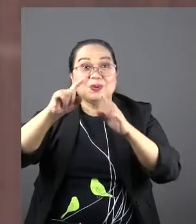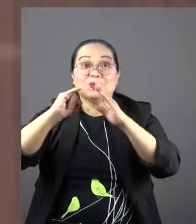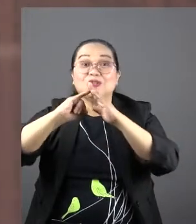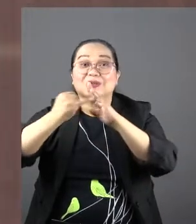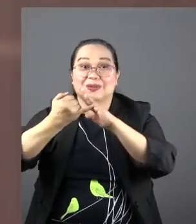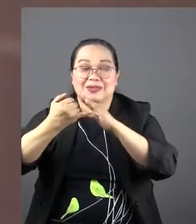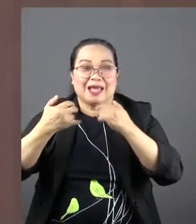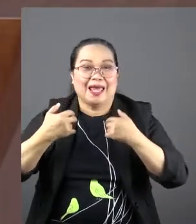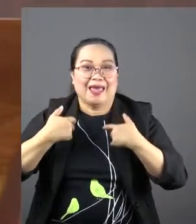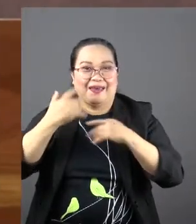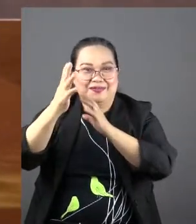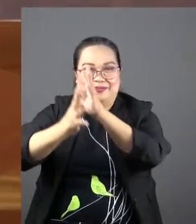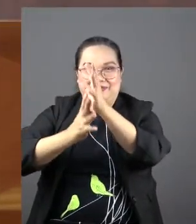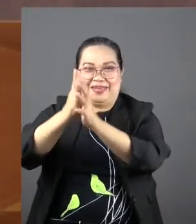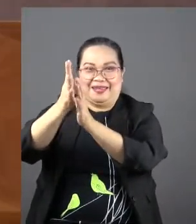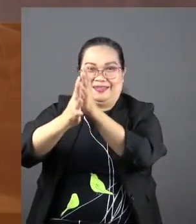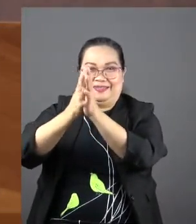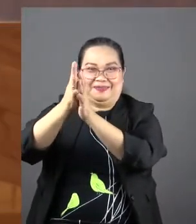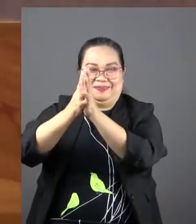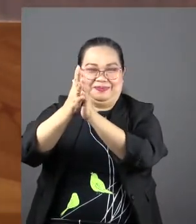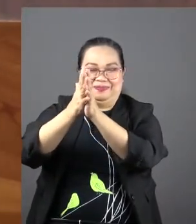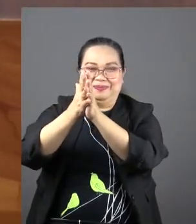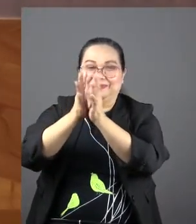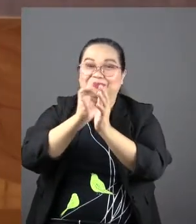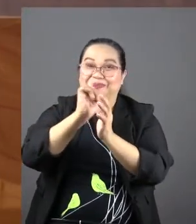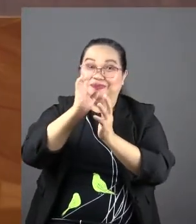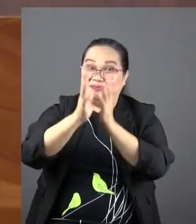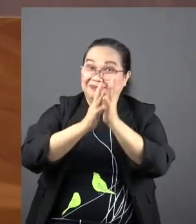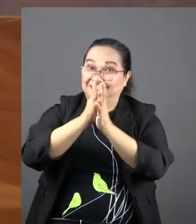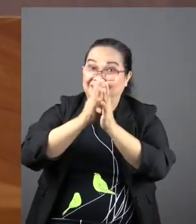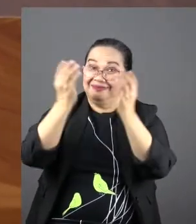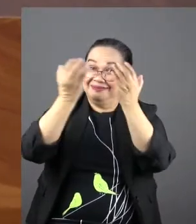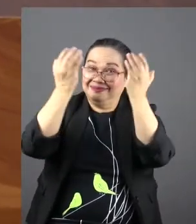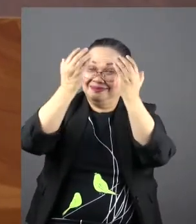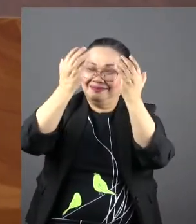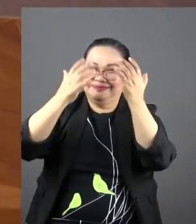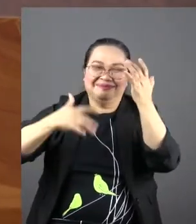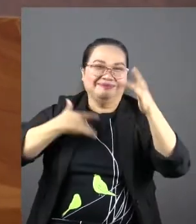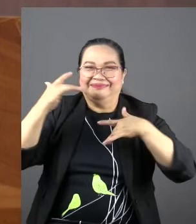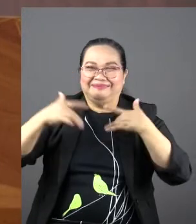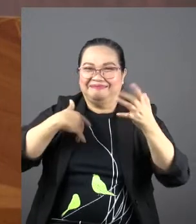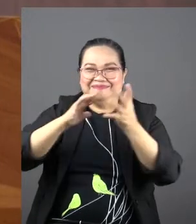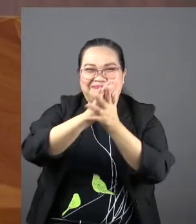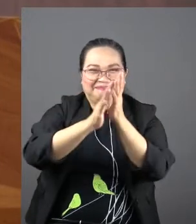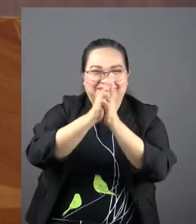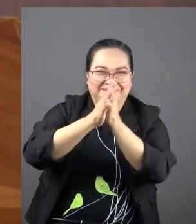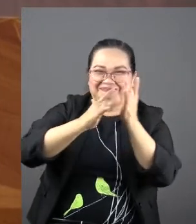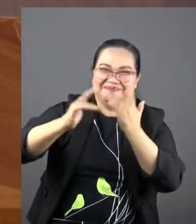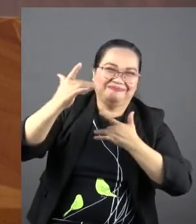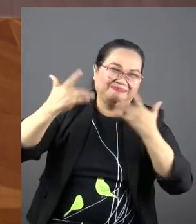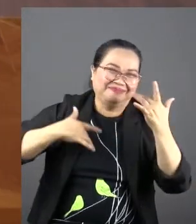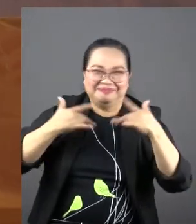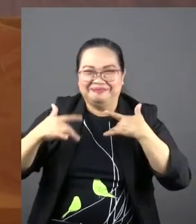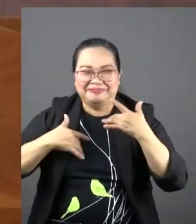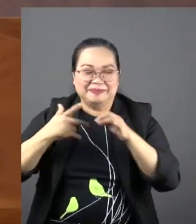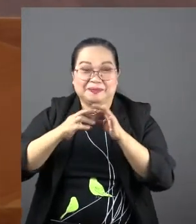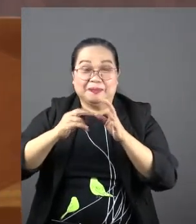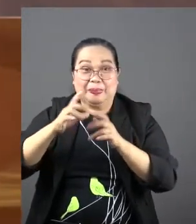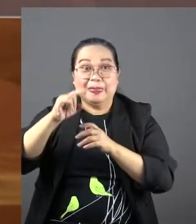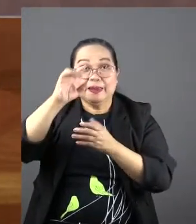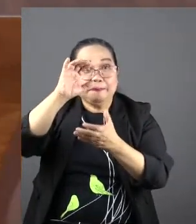There was an annual feast. The annual feast was a celebration. It was a joyful location. And I believe,